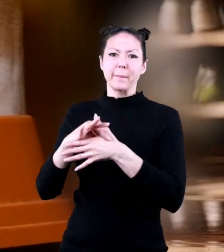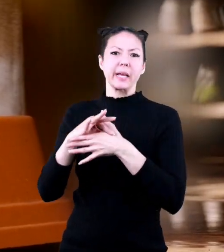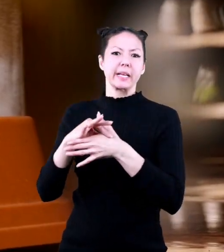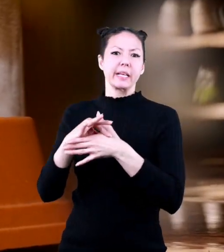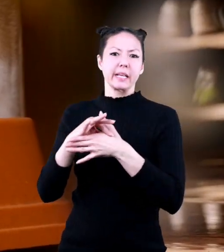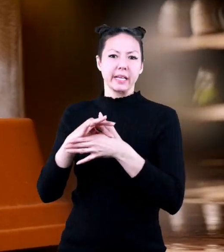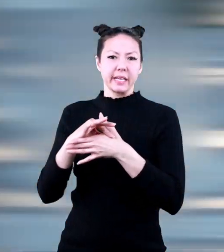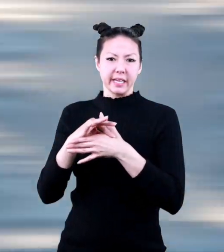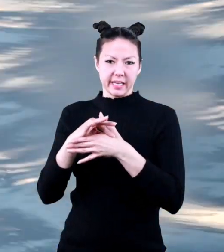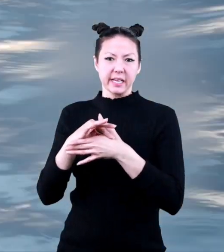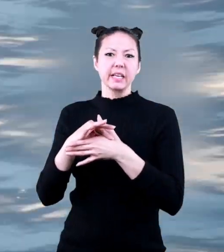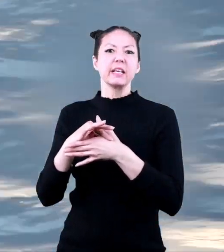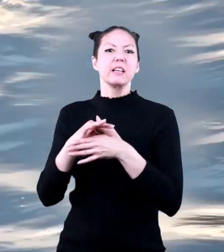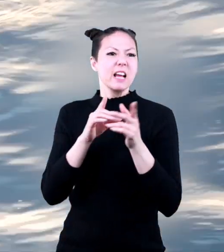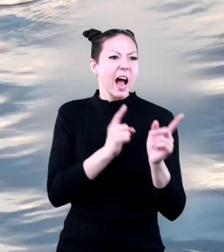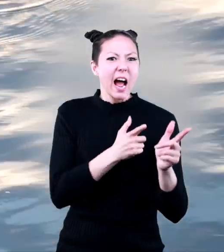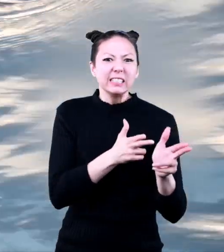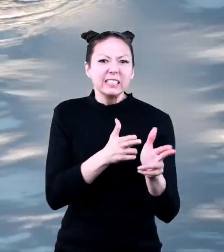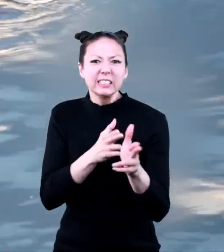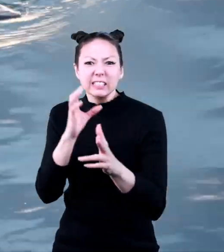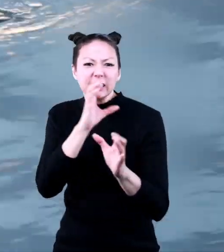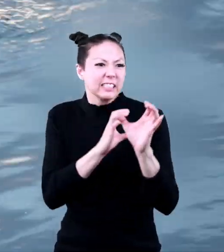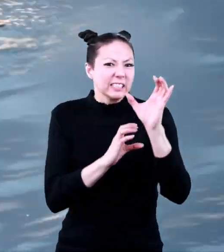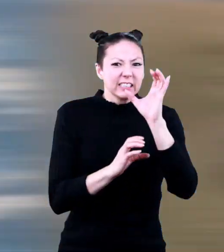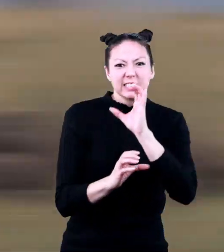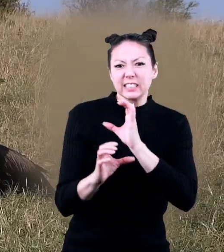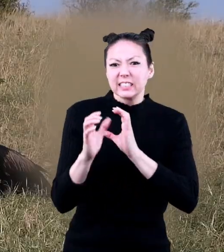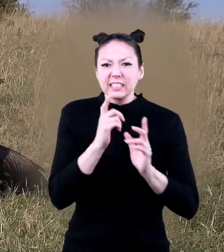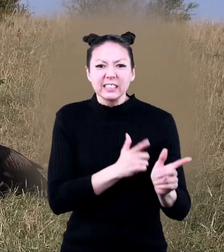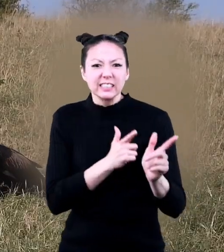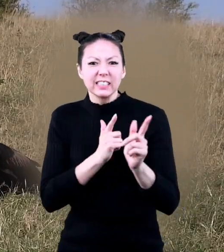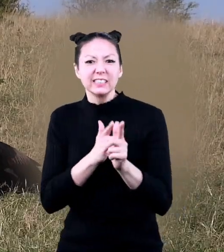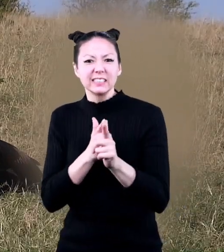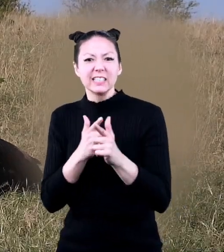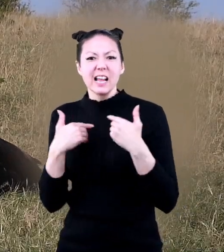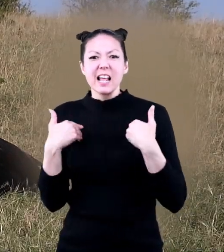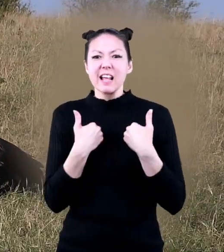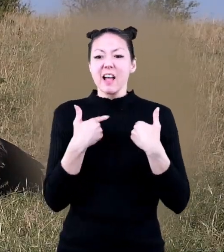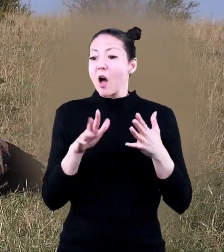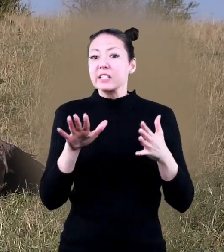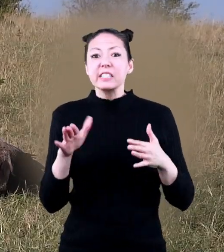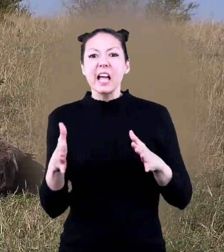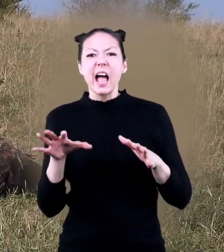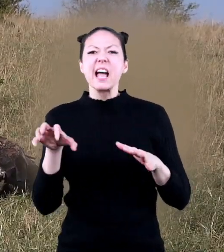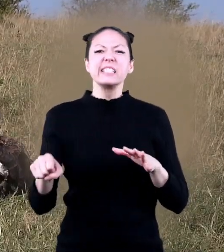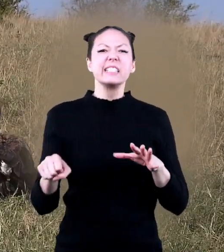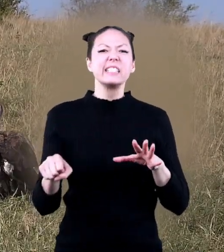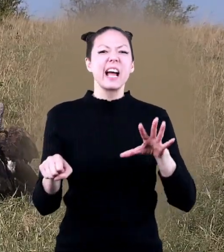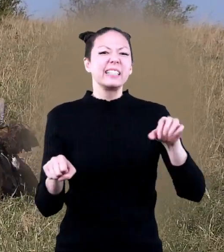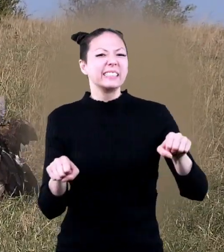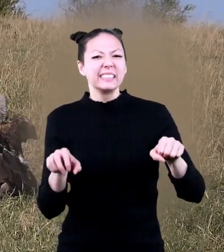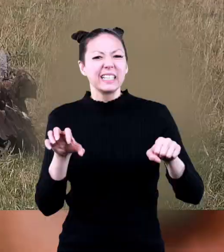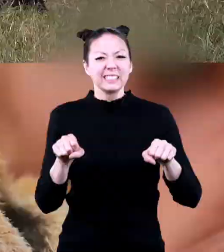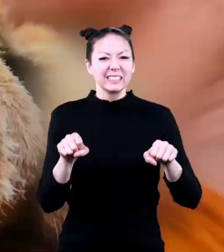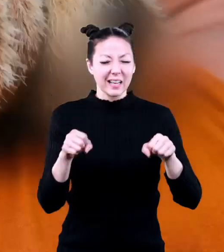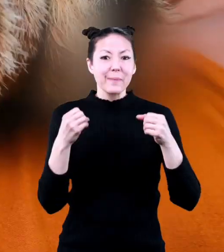They find their food by hunting live prey or by eating animals that are already dead.